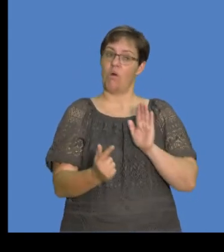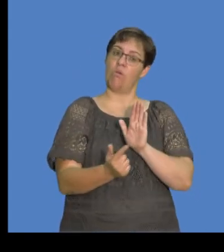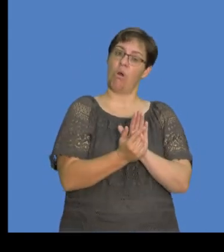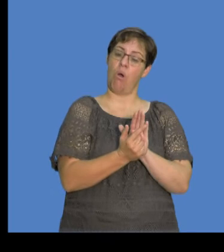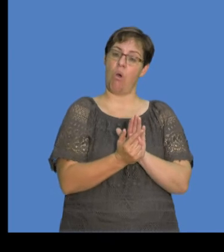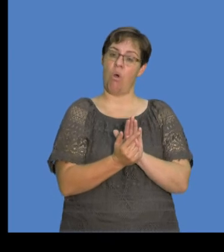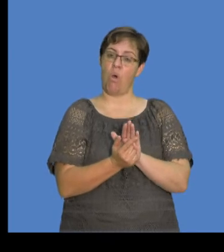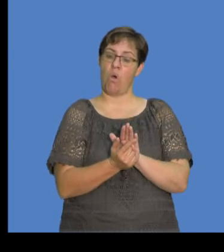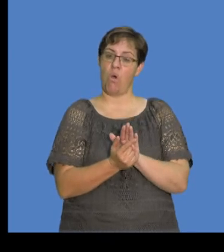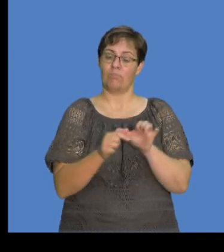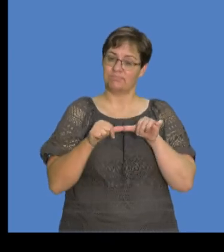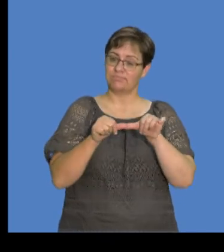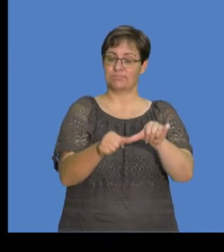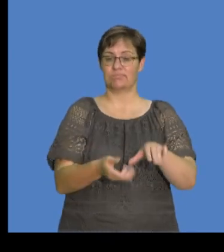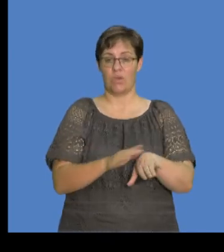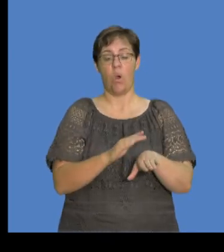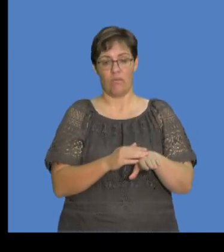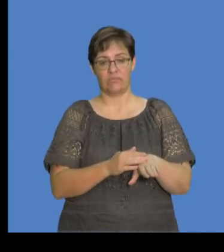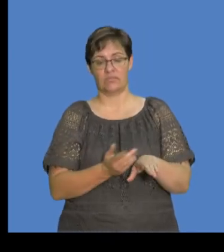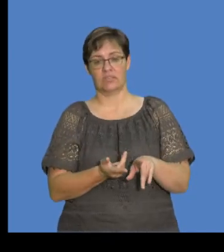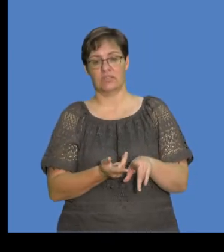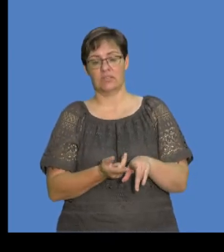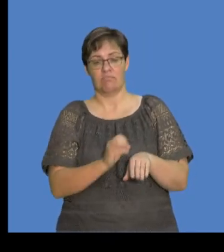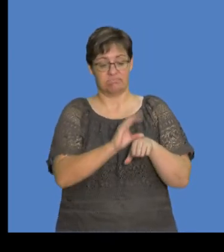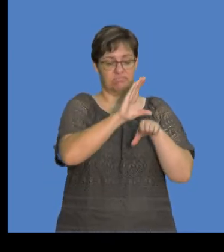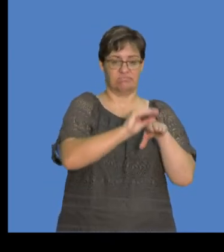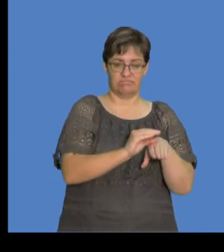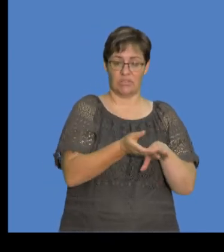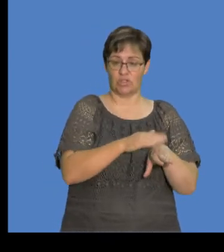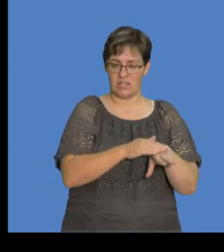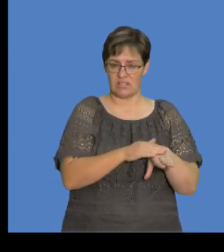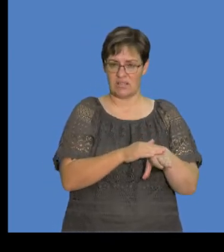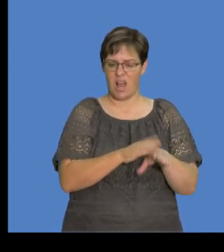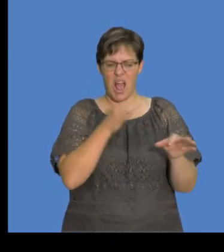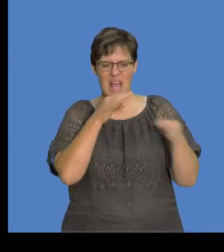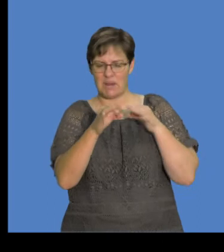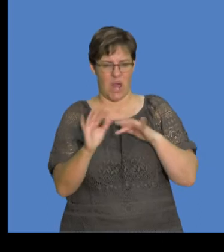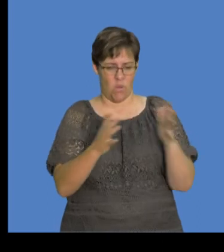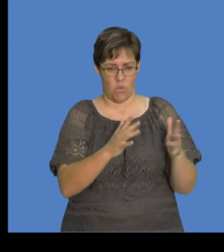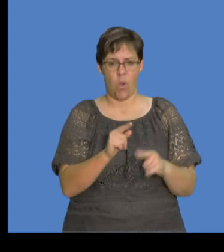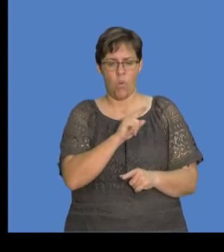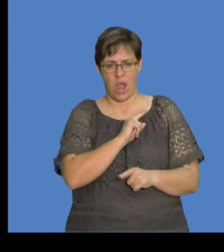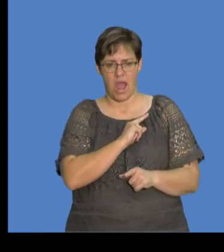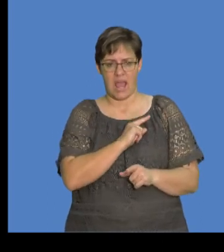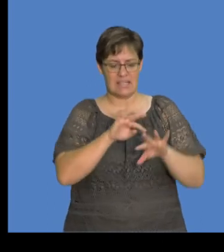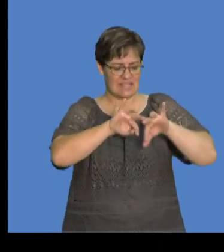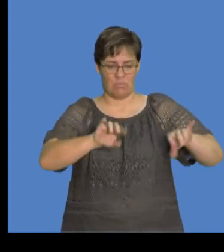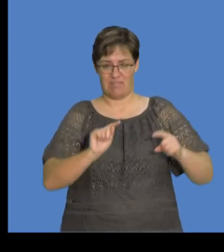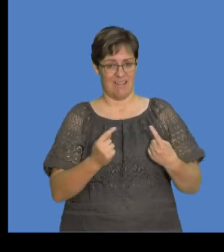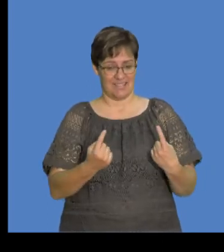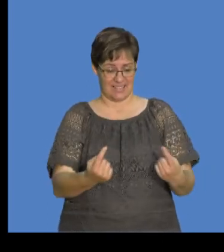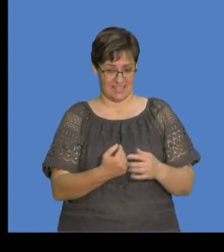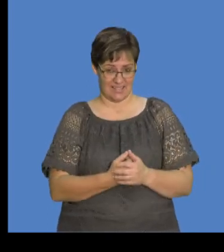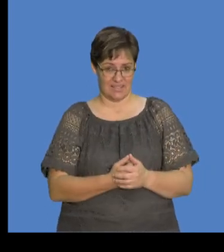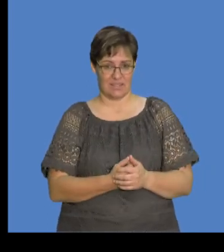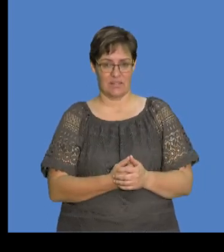conservation of charge as well as quantization of the charge. Because we've put it out there that the two actually cannot be separated, okay?